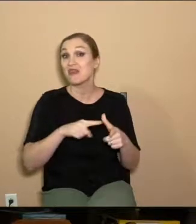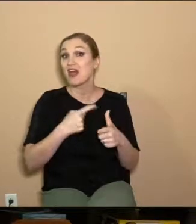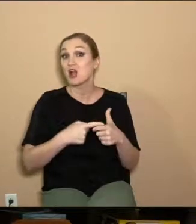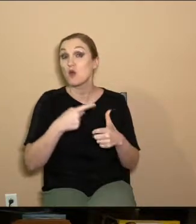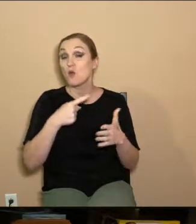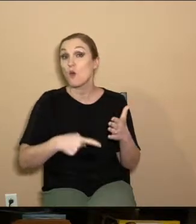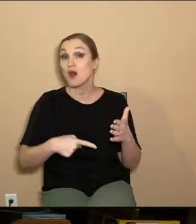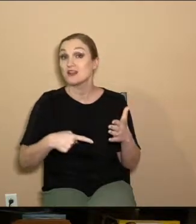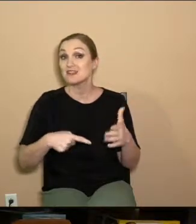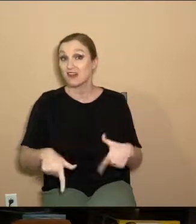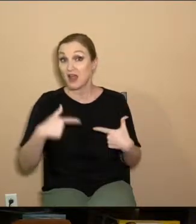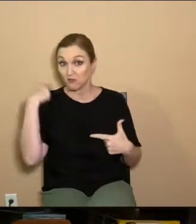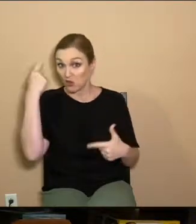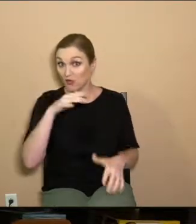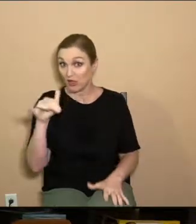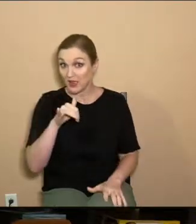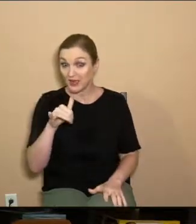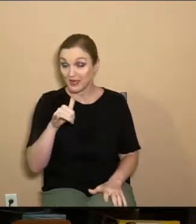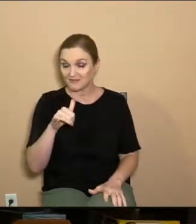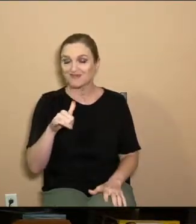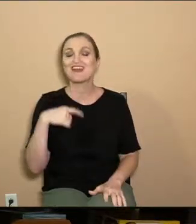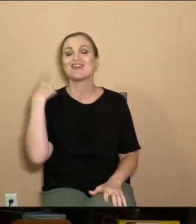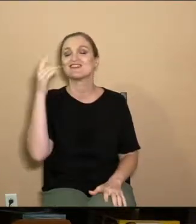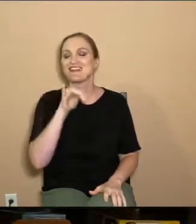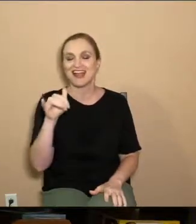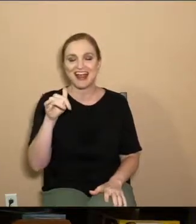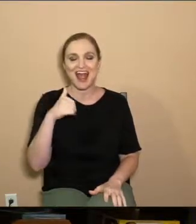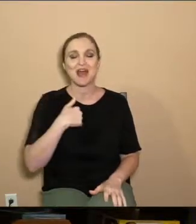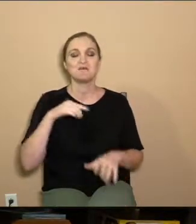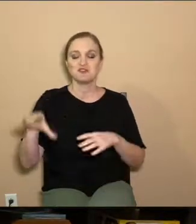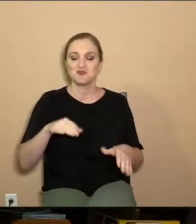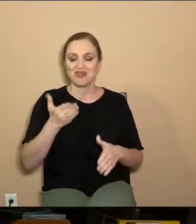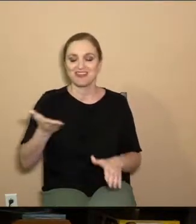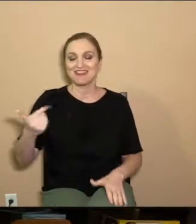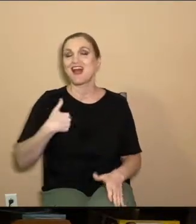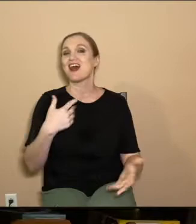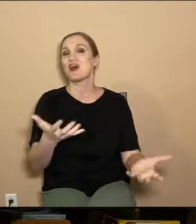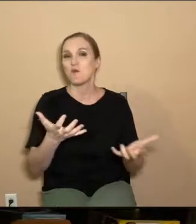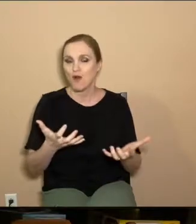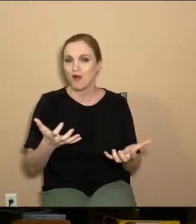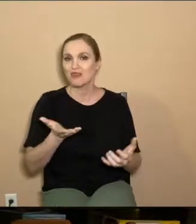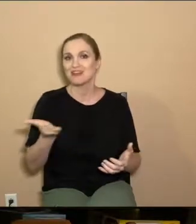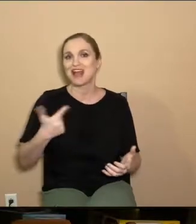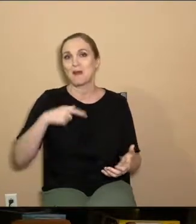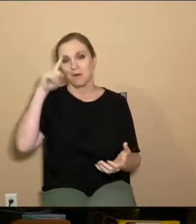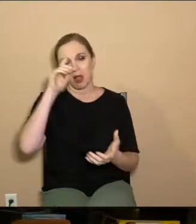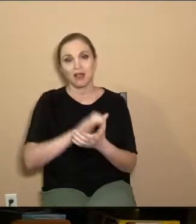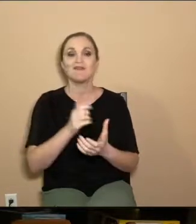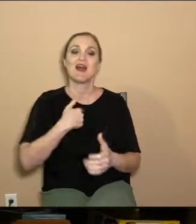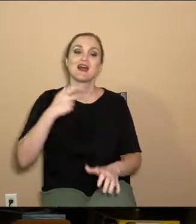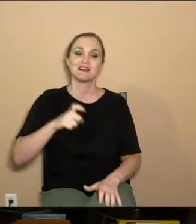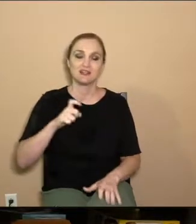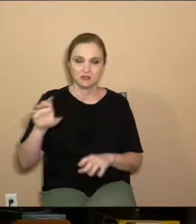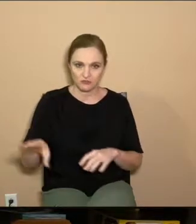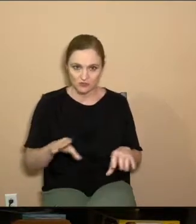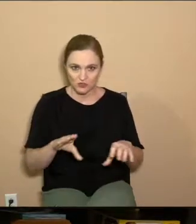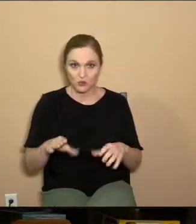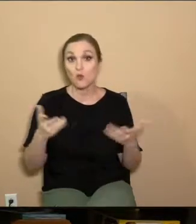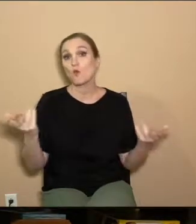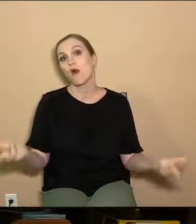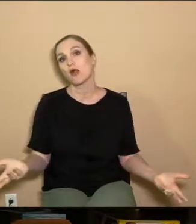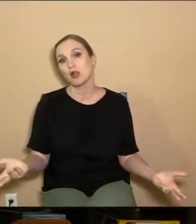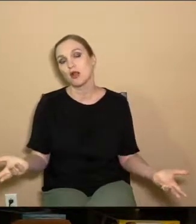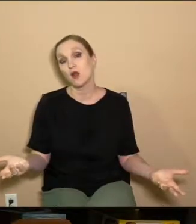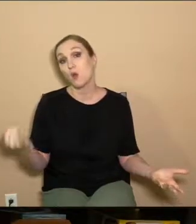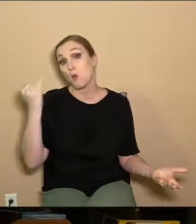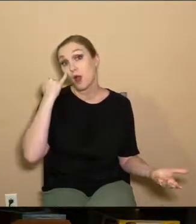look like? Our life looks like we're going to do the things that we want to do or the things that we believe we need to do. Well, what if we